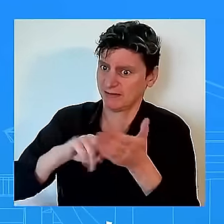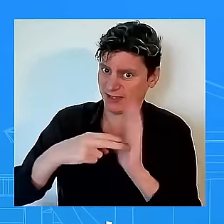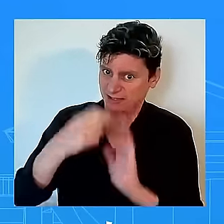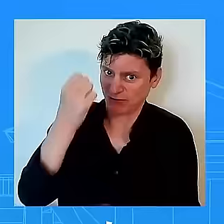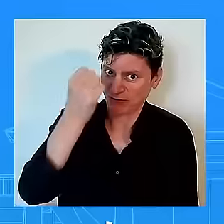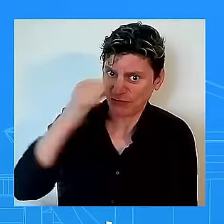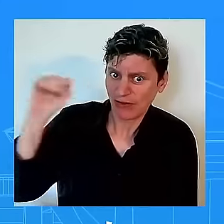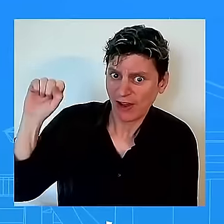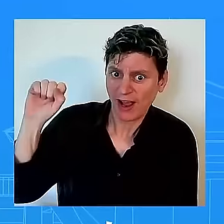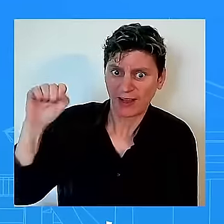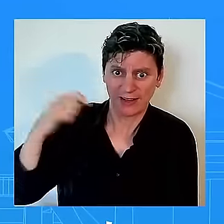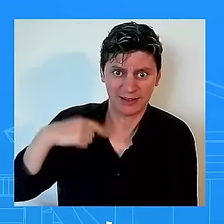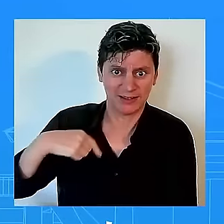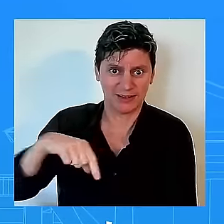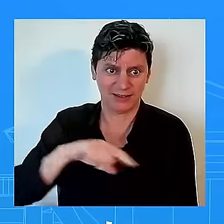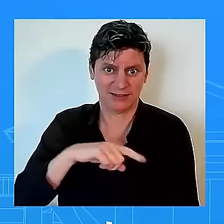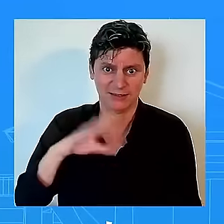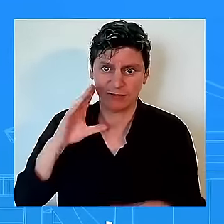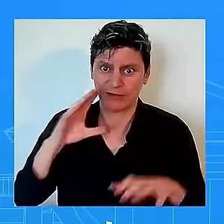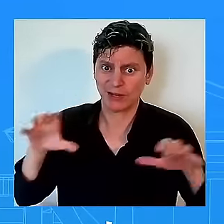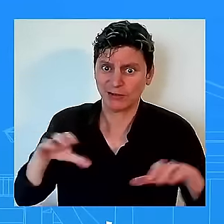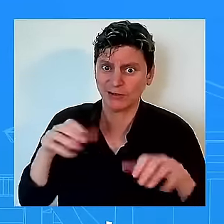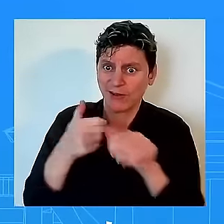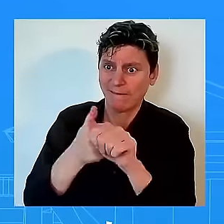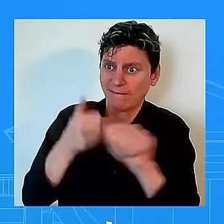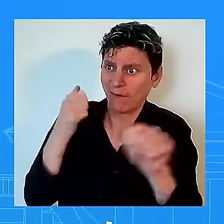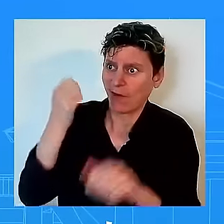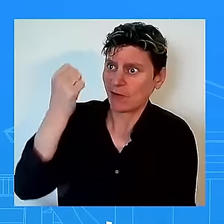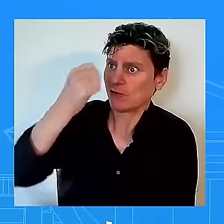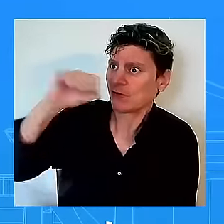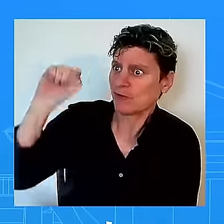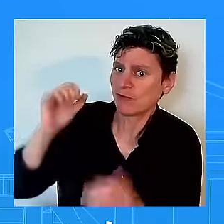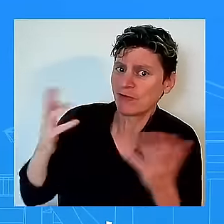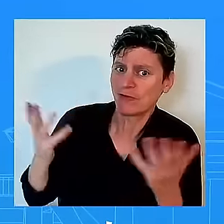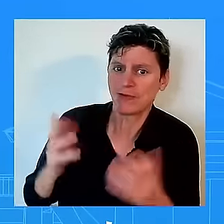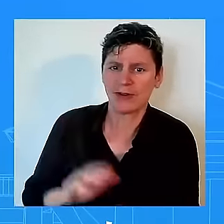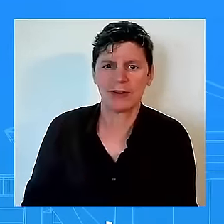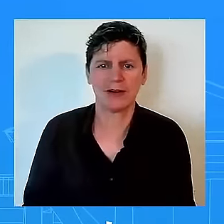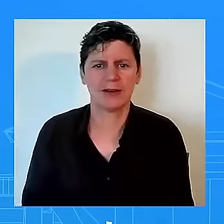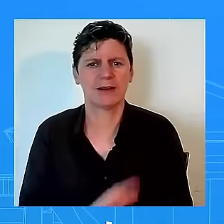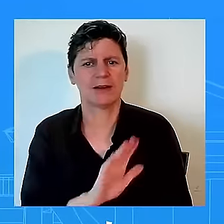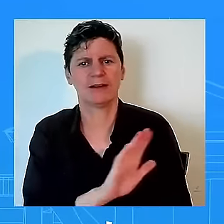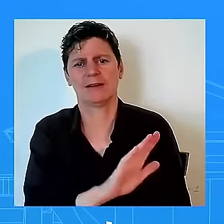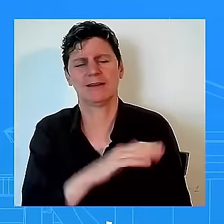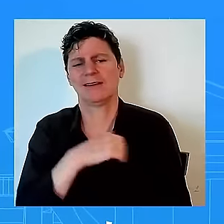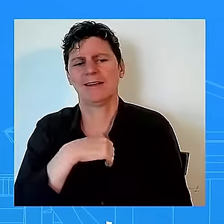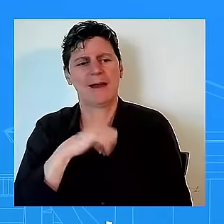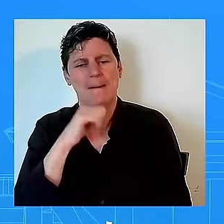going to get into hypotheticals i'm not going to get hypotheticals from here all right thanks everybody we'll see you tomorrow you